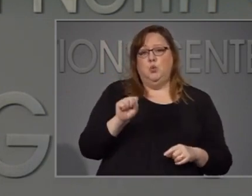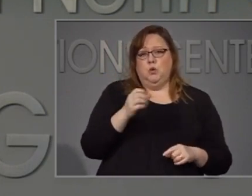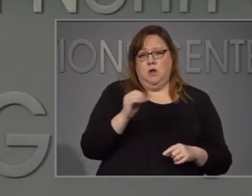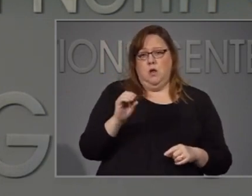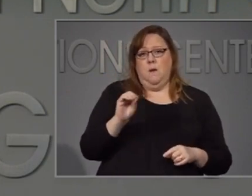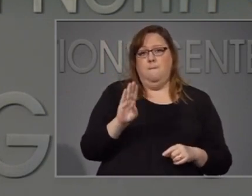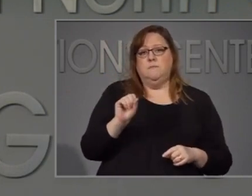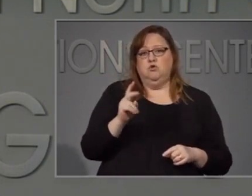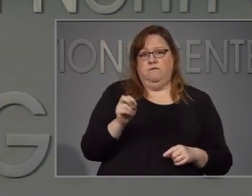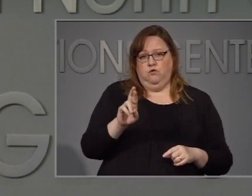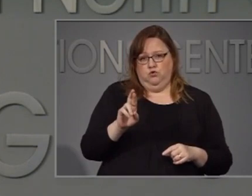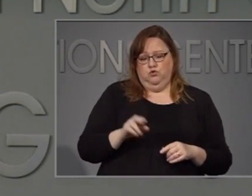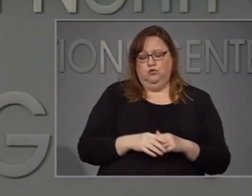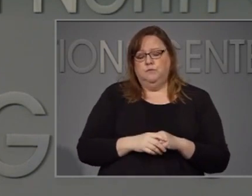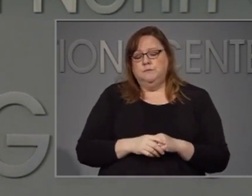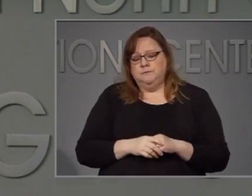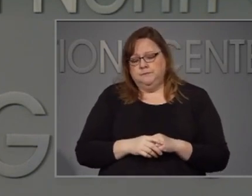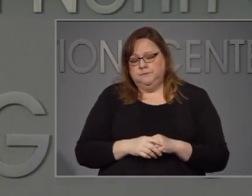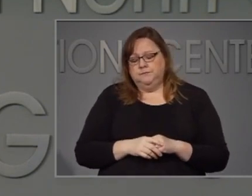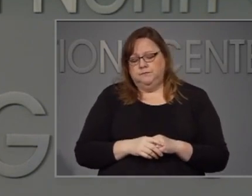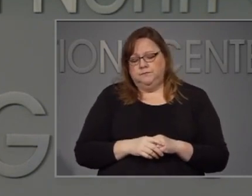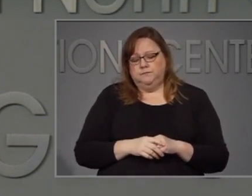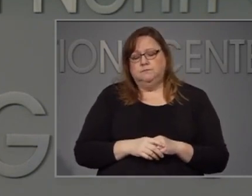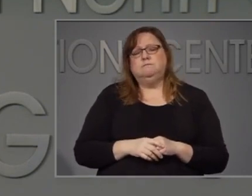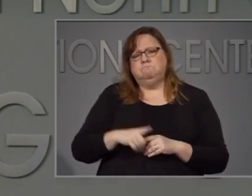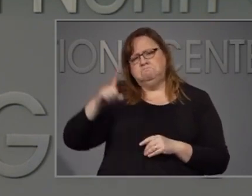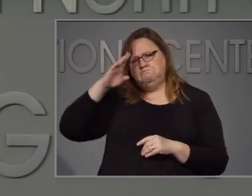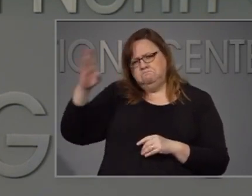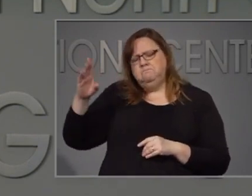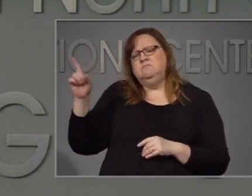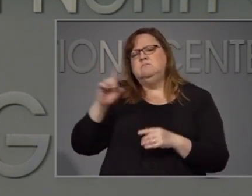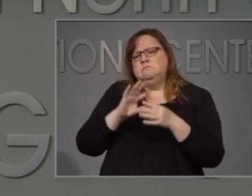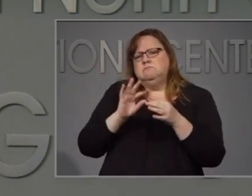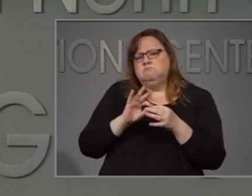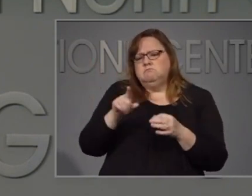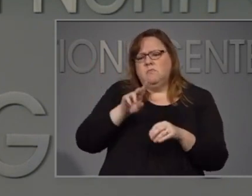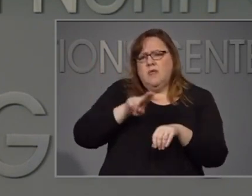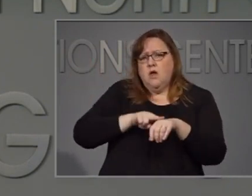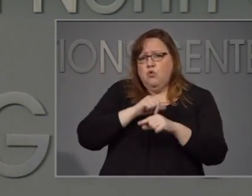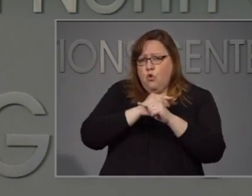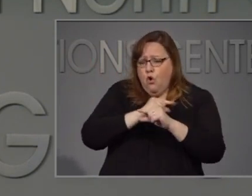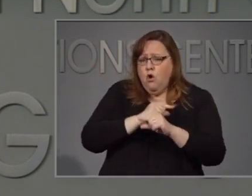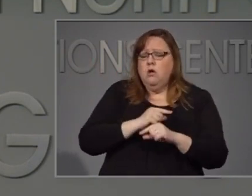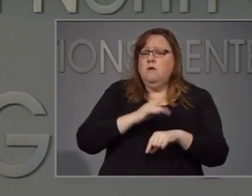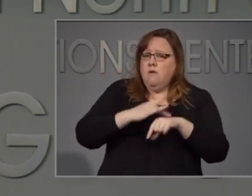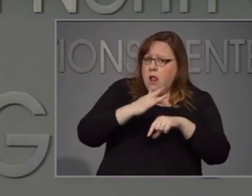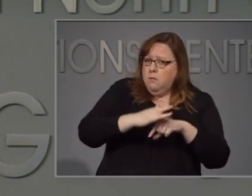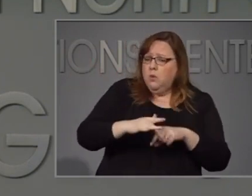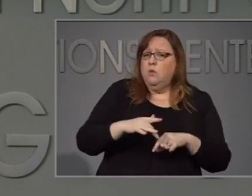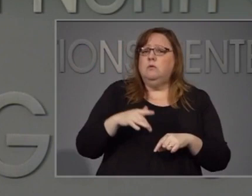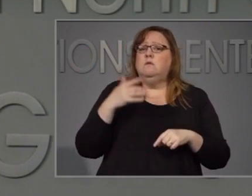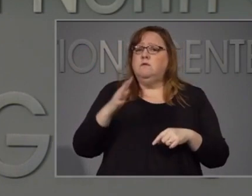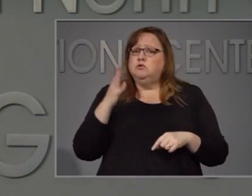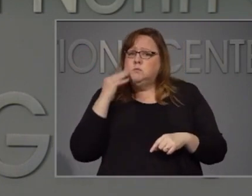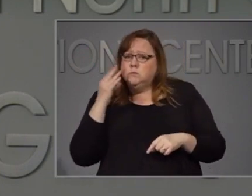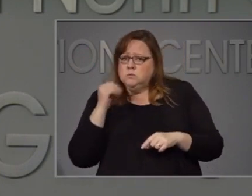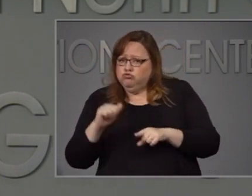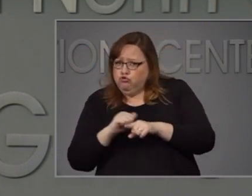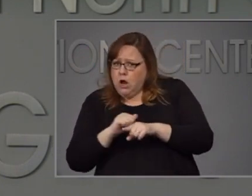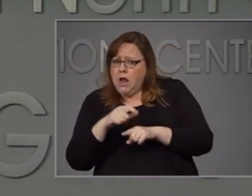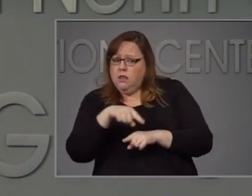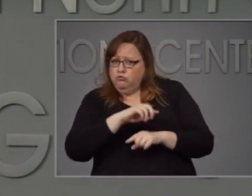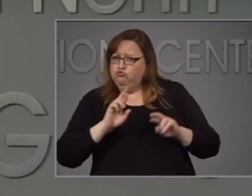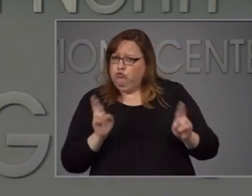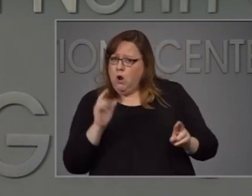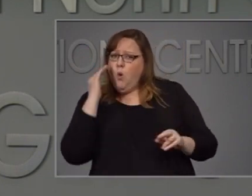Hi, this is Don Vaughn with the N-N-O. You said the National Guard is available and some are trained in how to protect public structures,